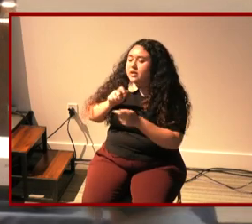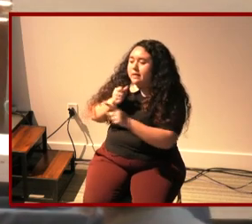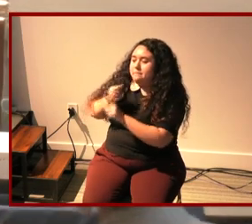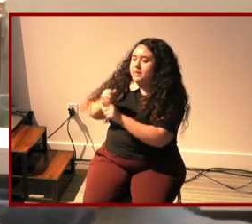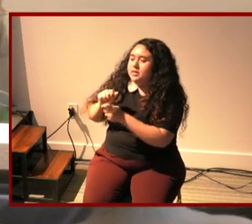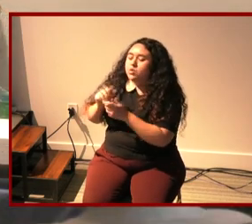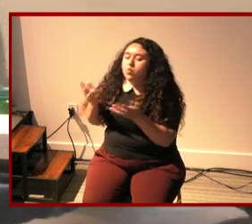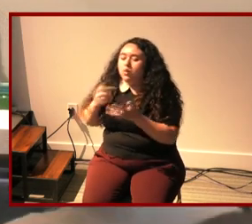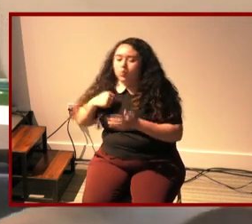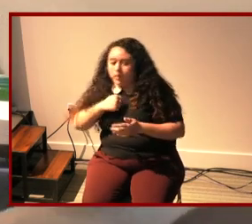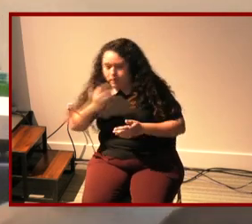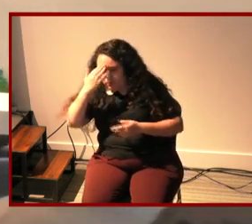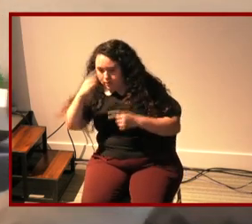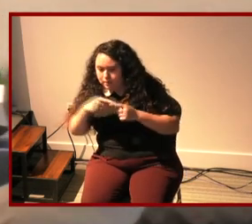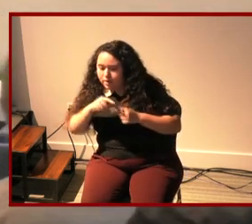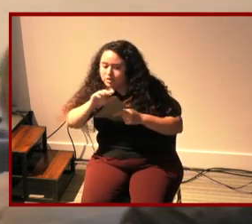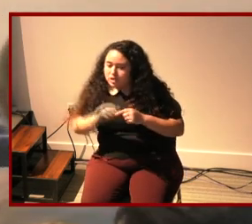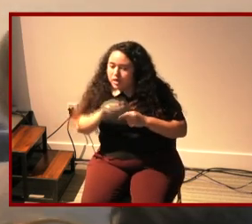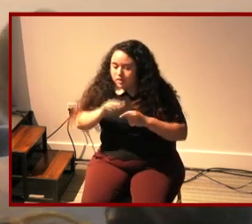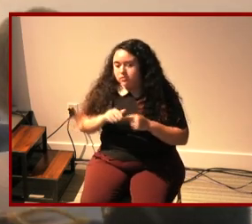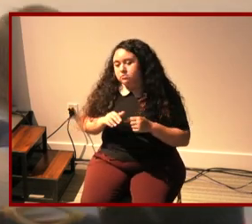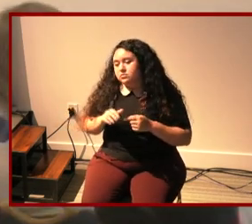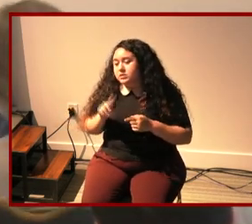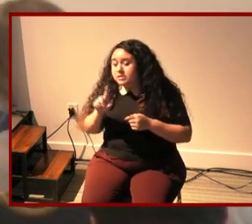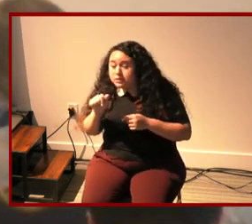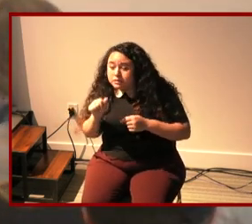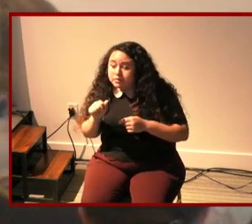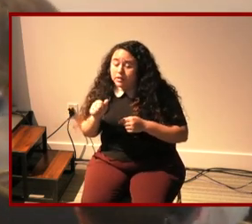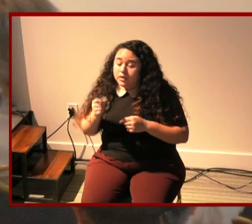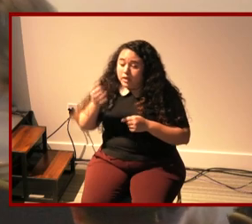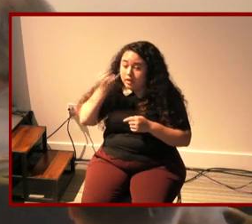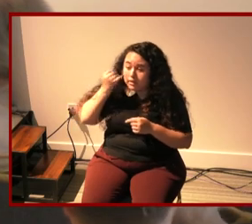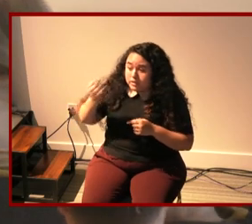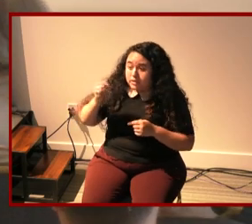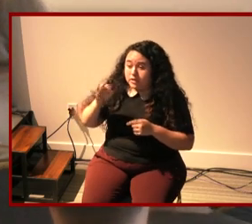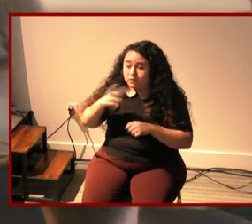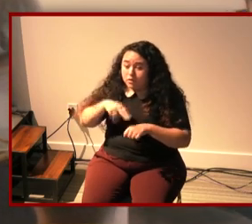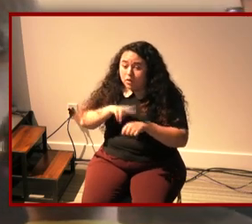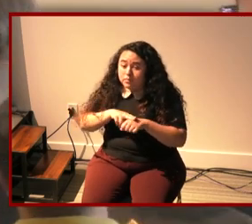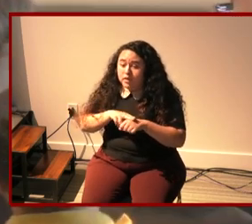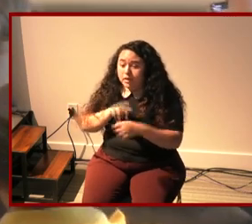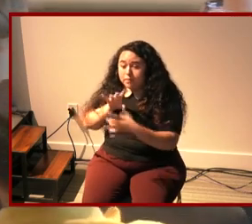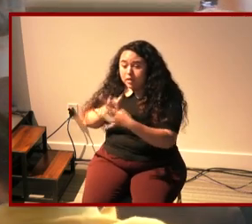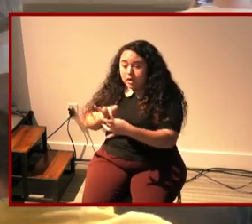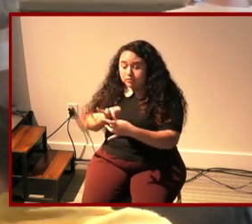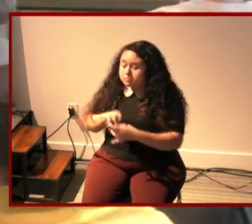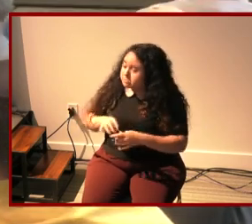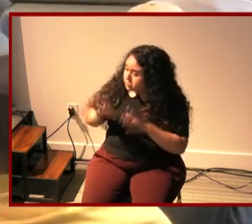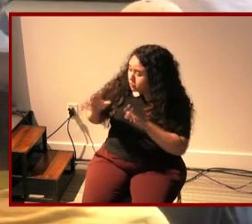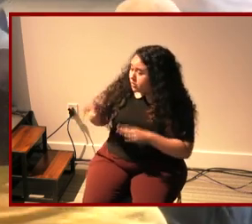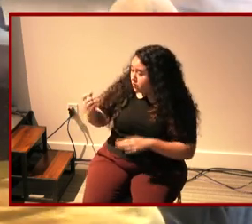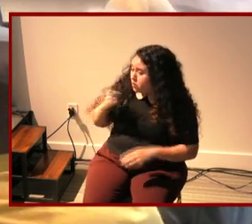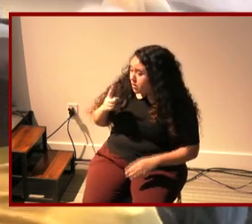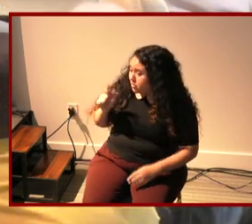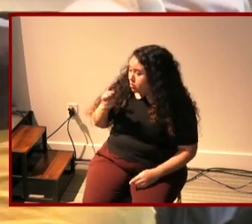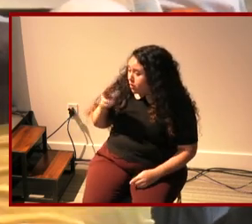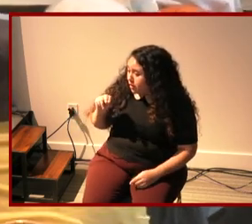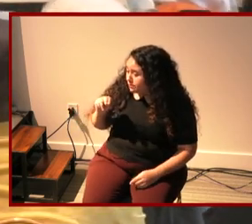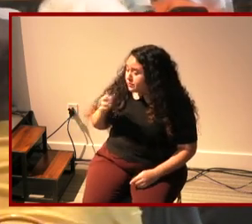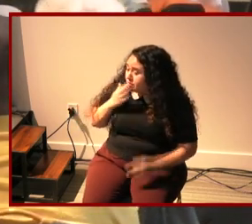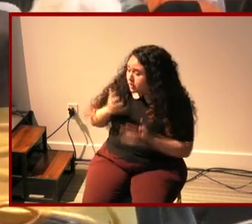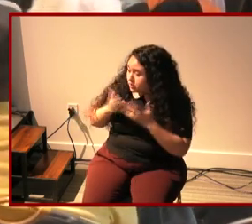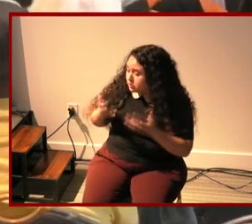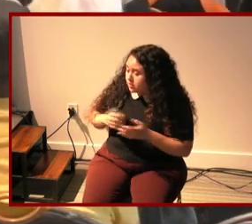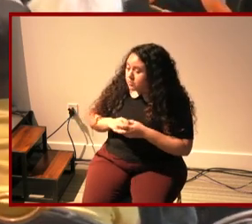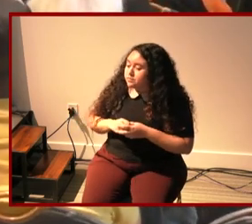disability notions of normativity and belonging that's a wonderful question lauren thank you so much i mean i think that